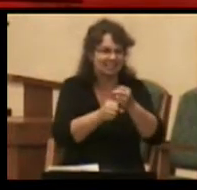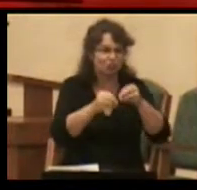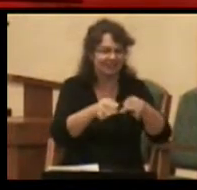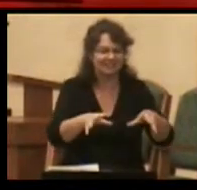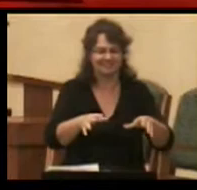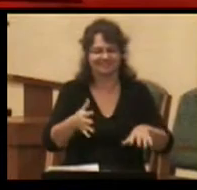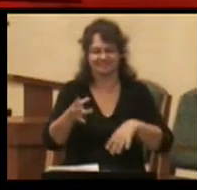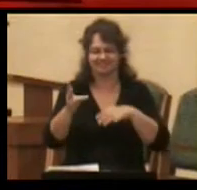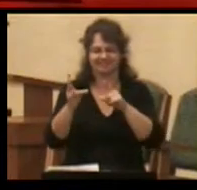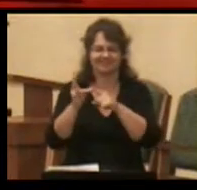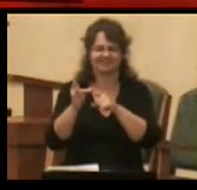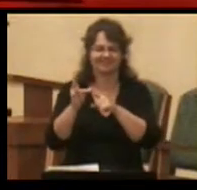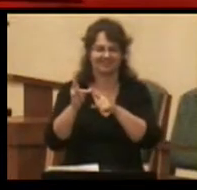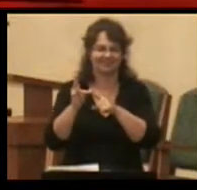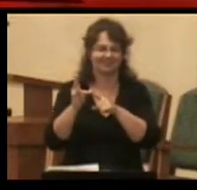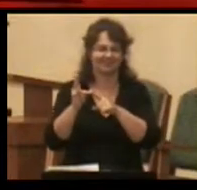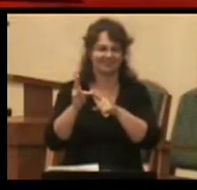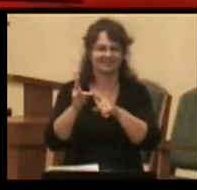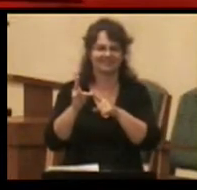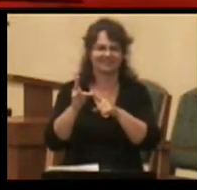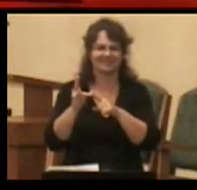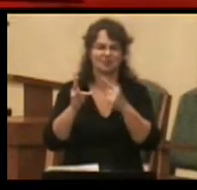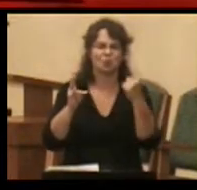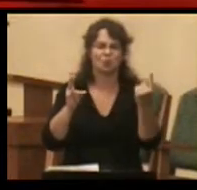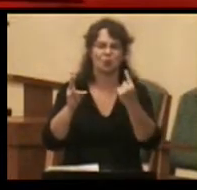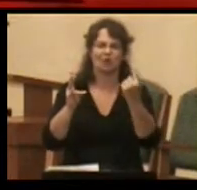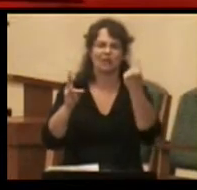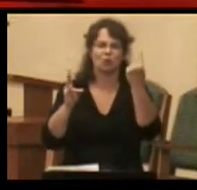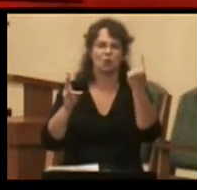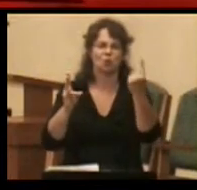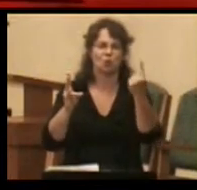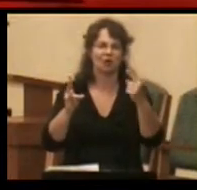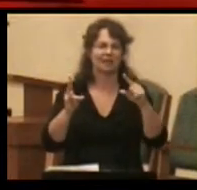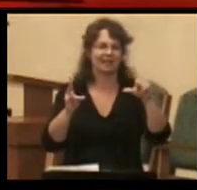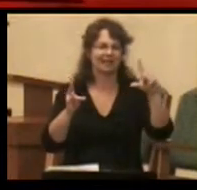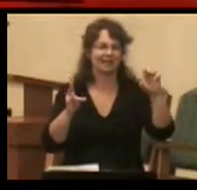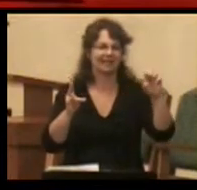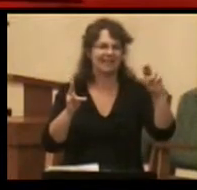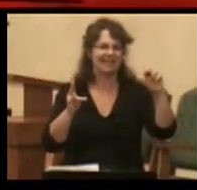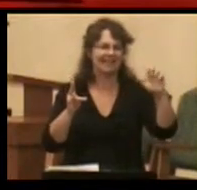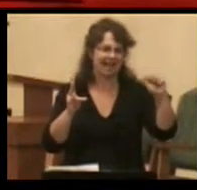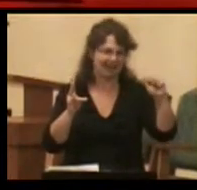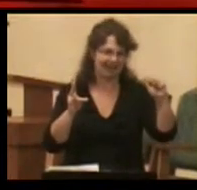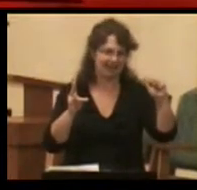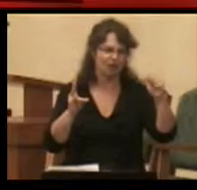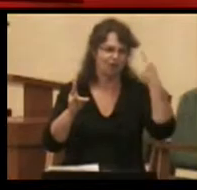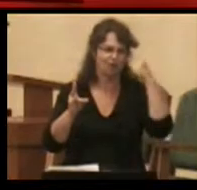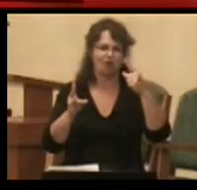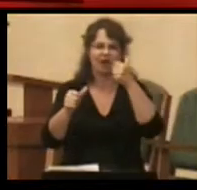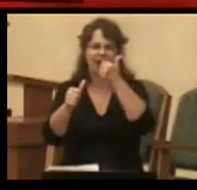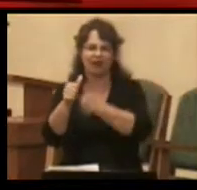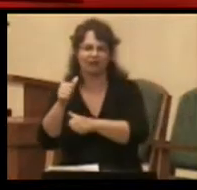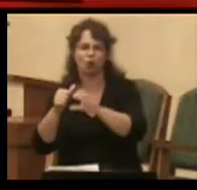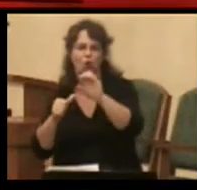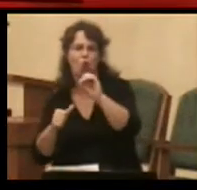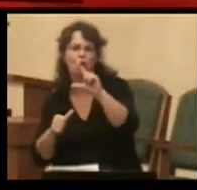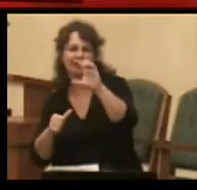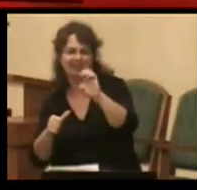Seven, there is only one line for every ole, no cheating.